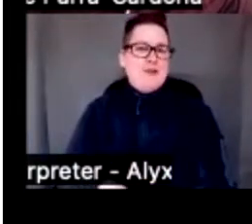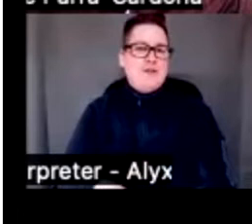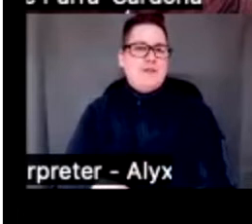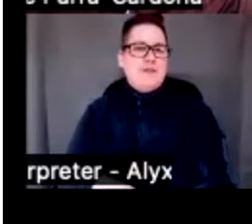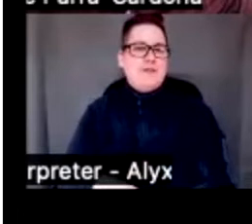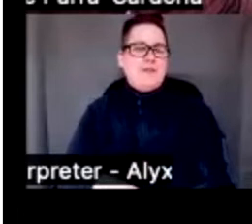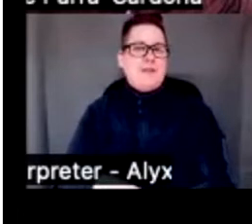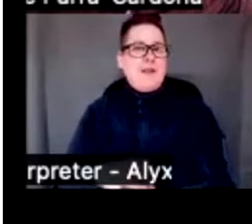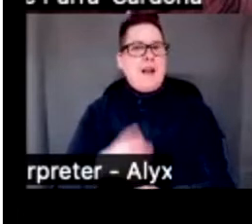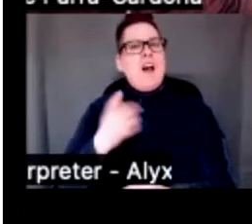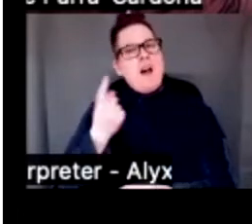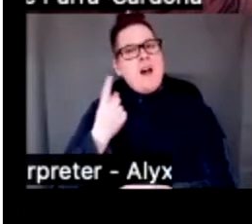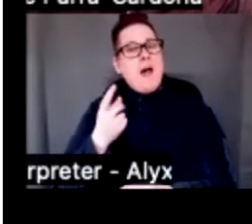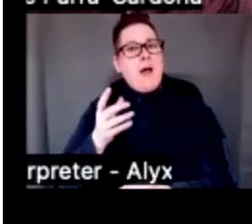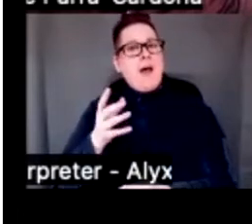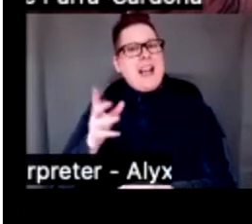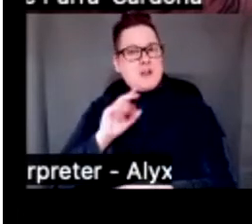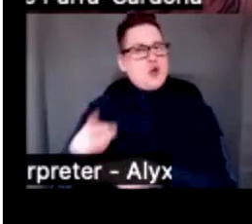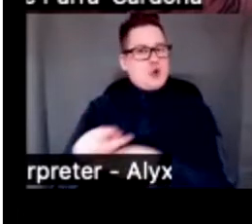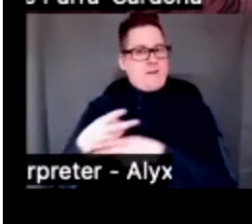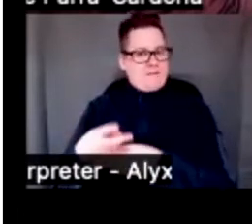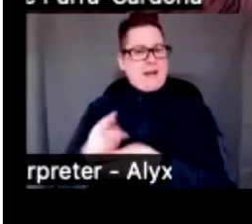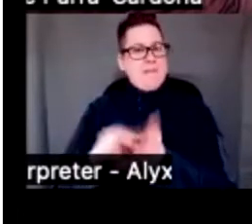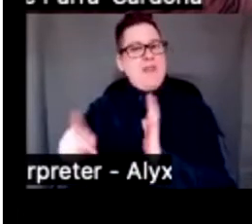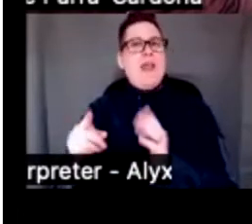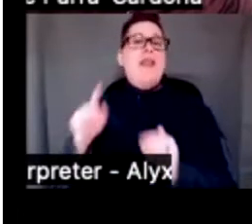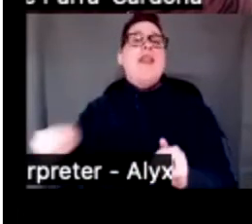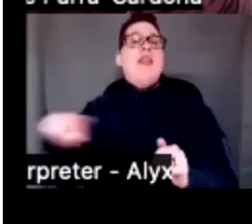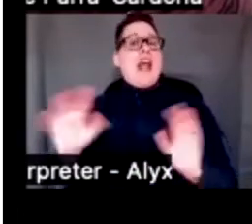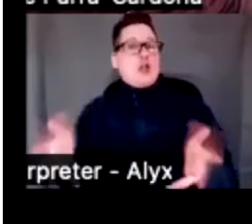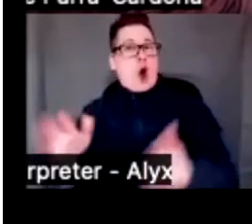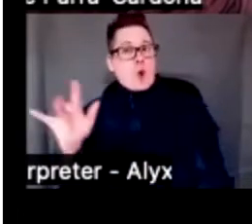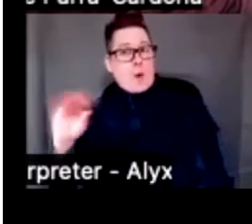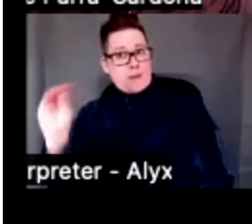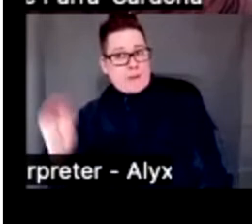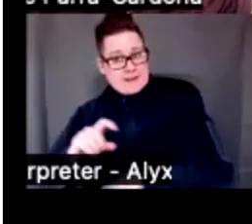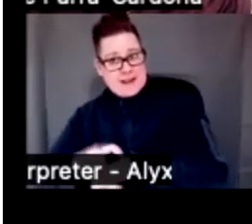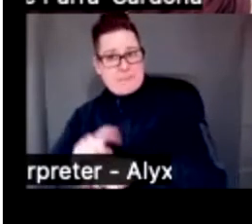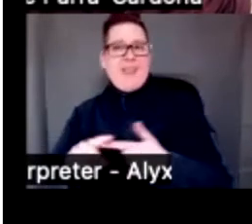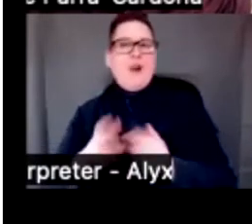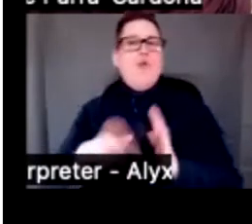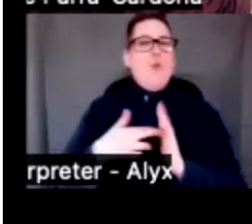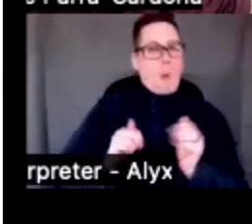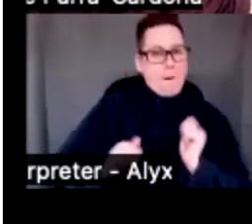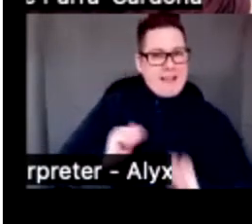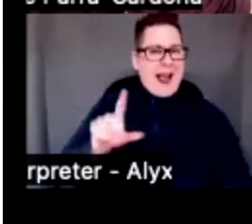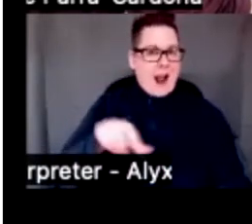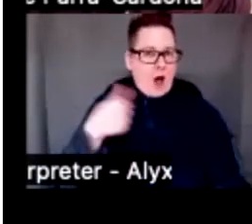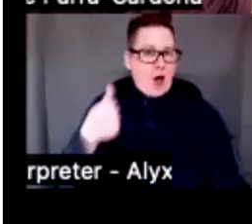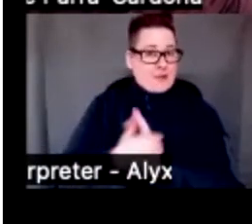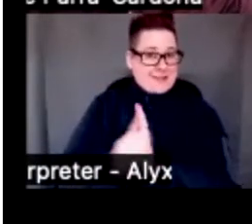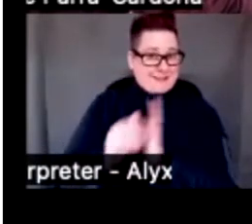supervised so they talk about 25% of the time and they engage in role plays and other very didactic skills